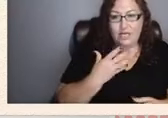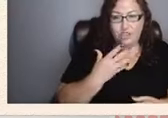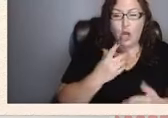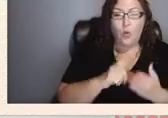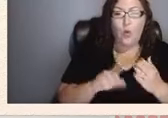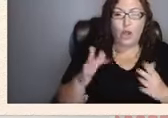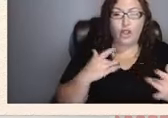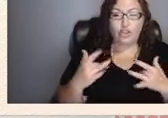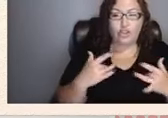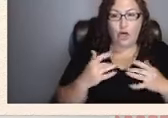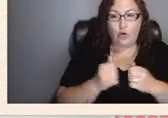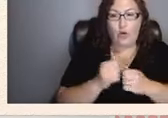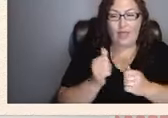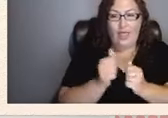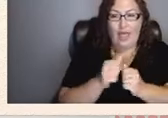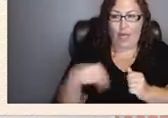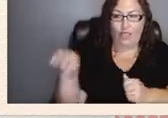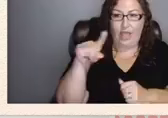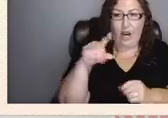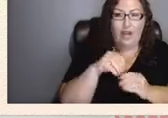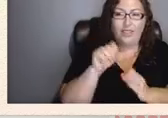with out there in the state of florida